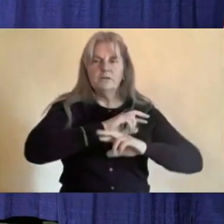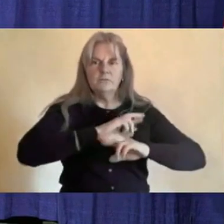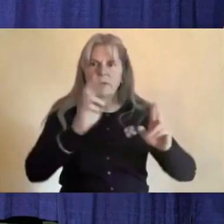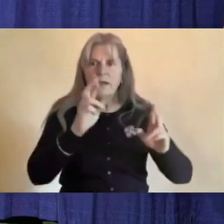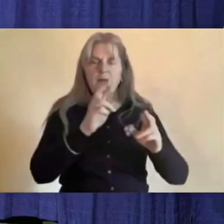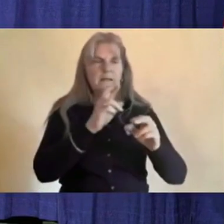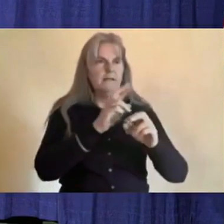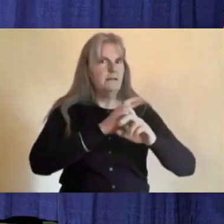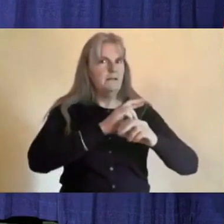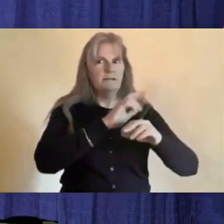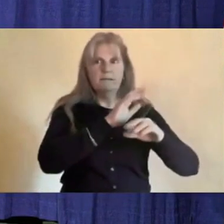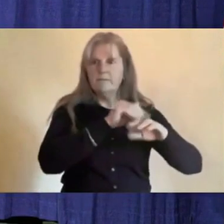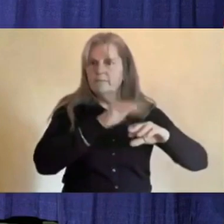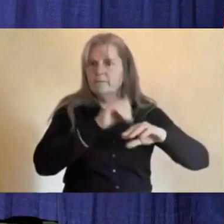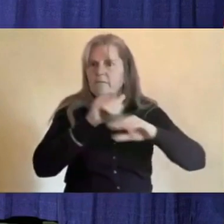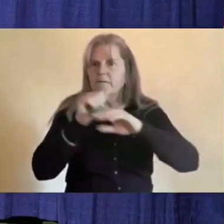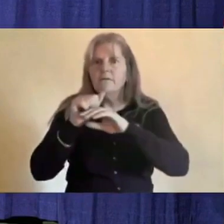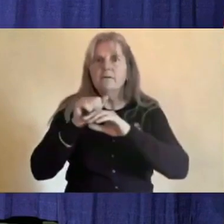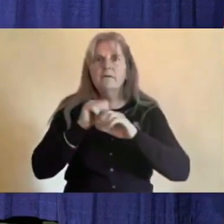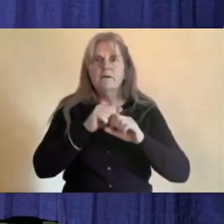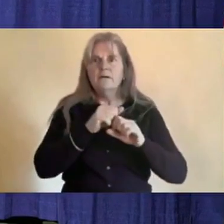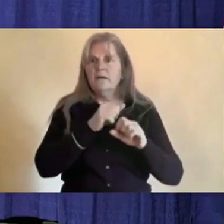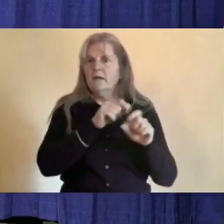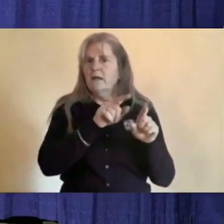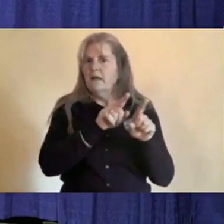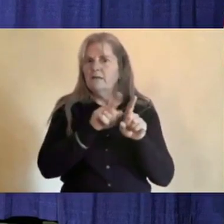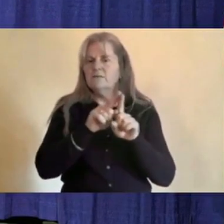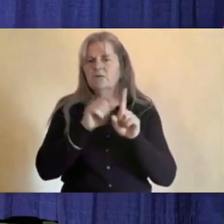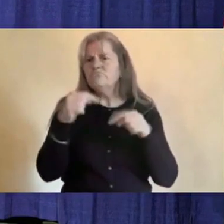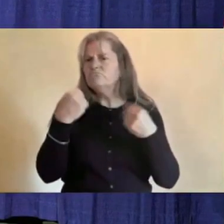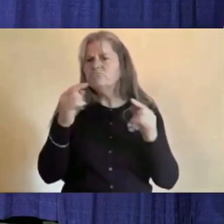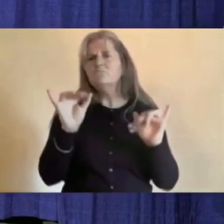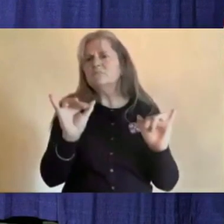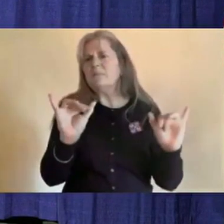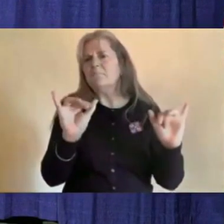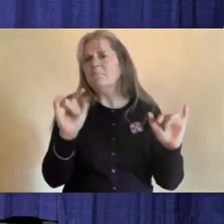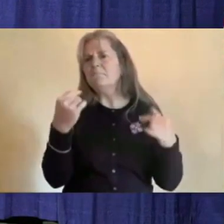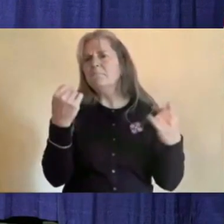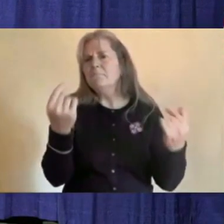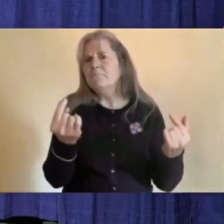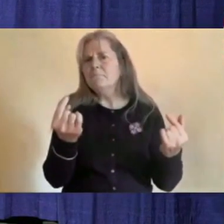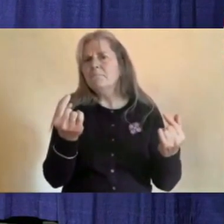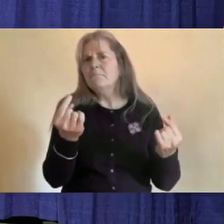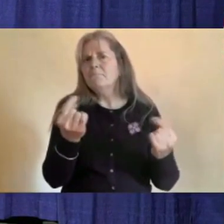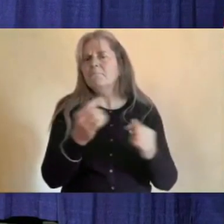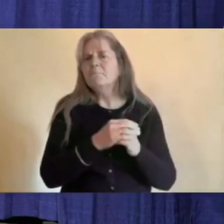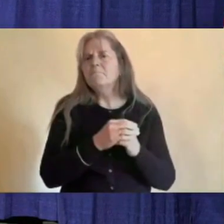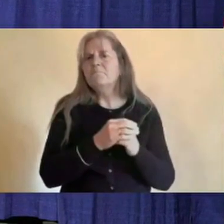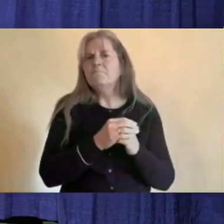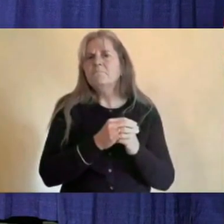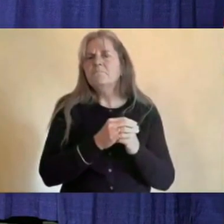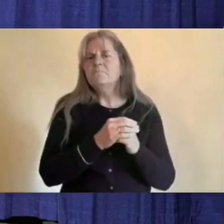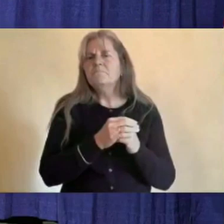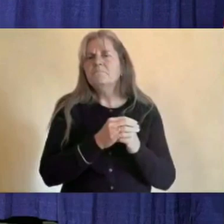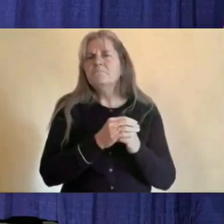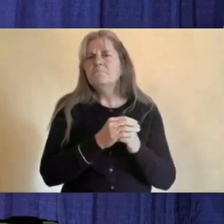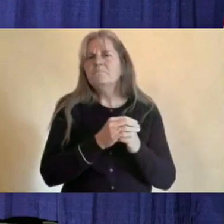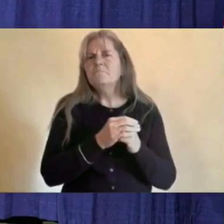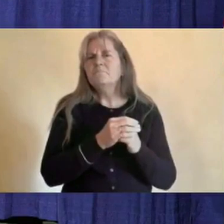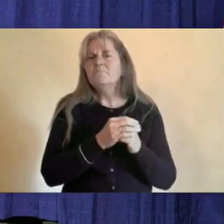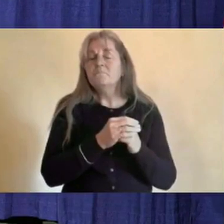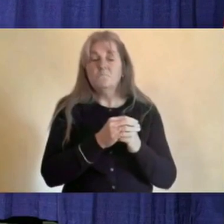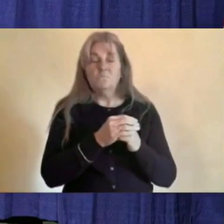school and respond as we have in the past when there's been other absences. We have not seen